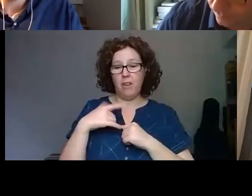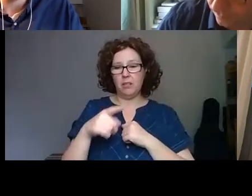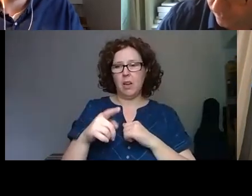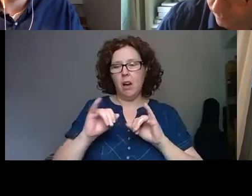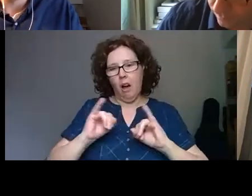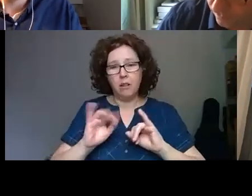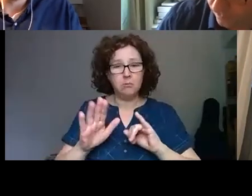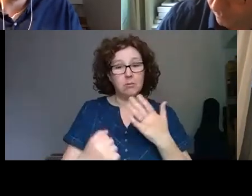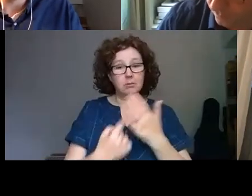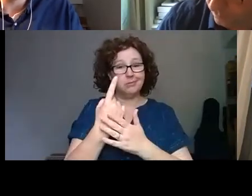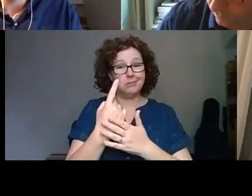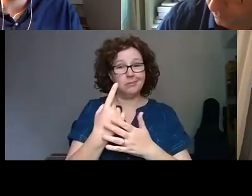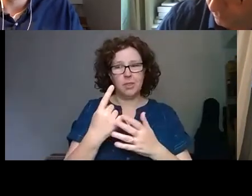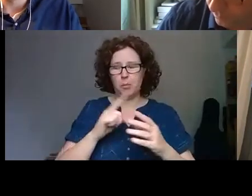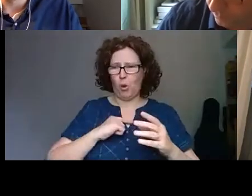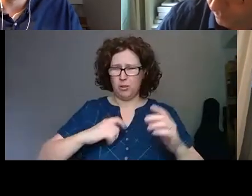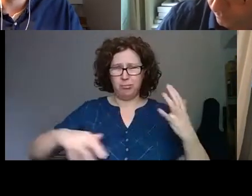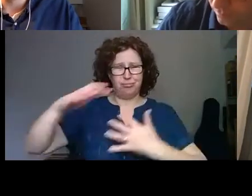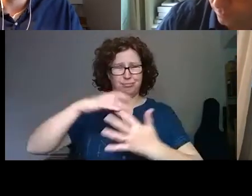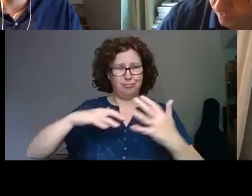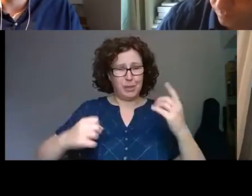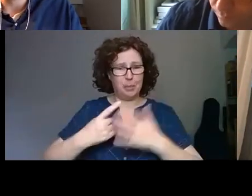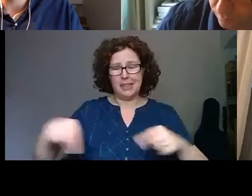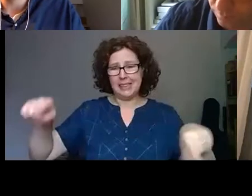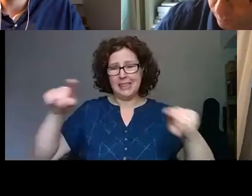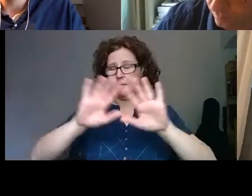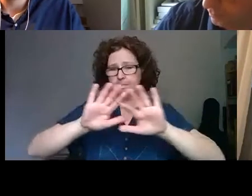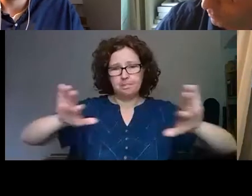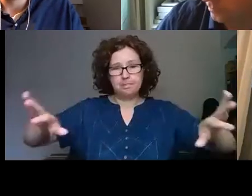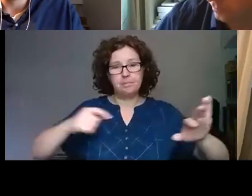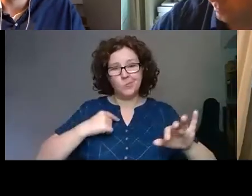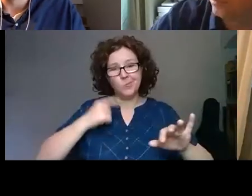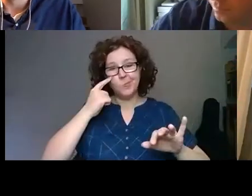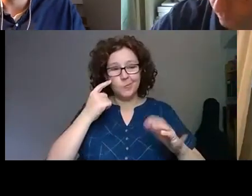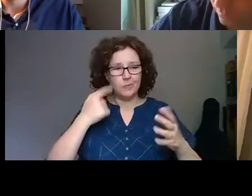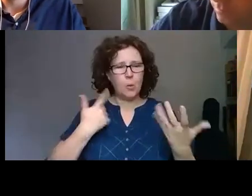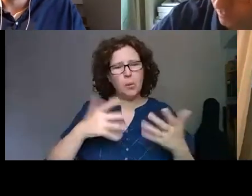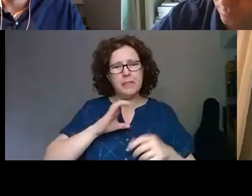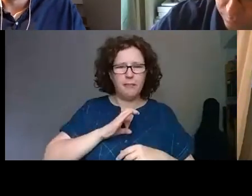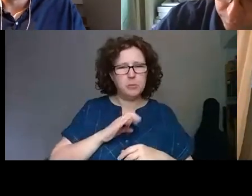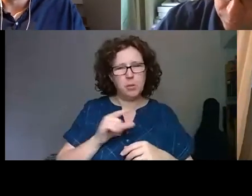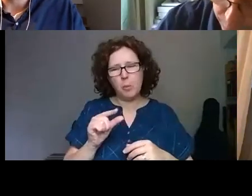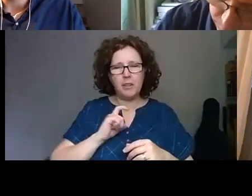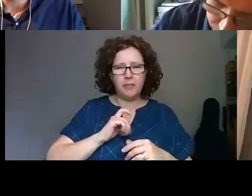amidst all the chaos to, to try all new things and to step outside our comfort zone in a little way as well.